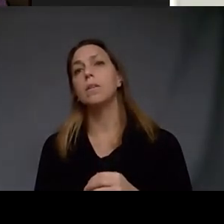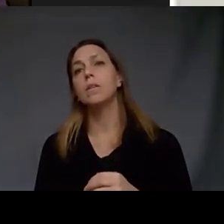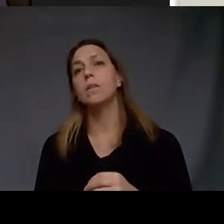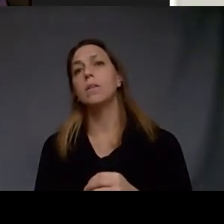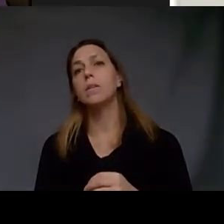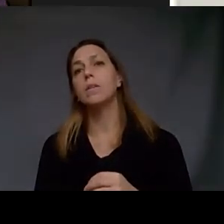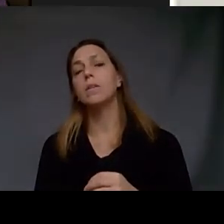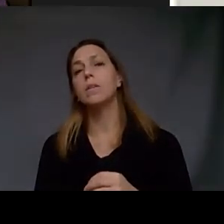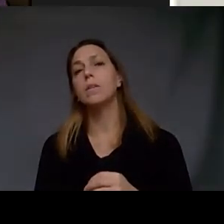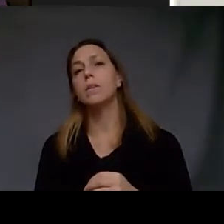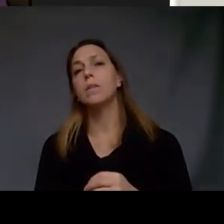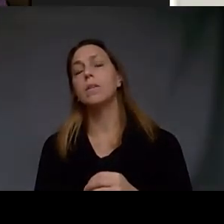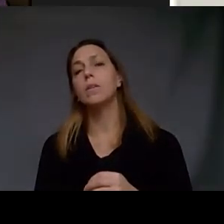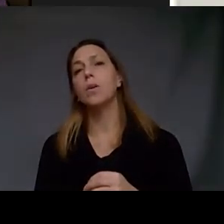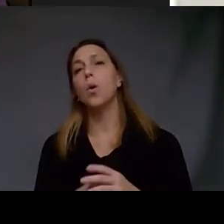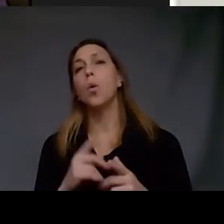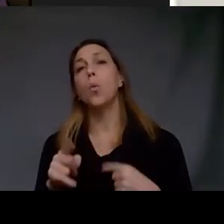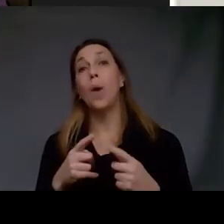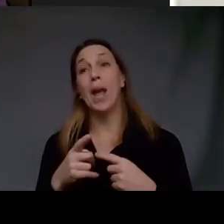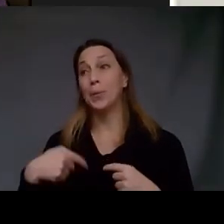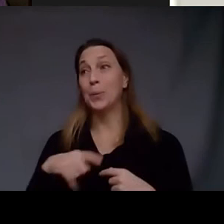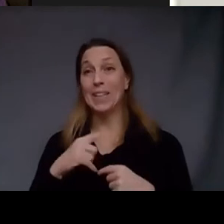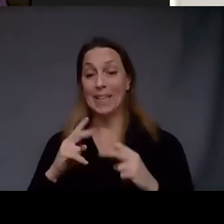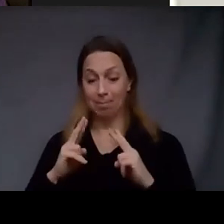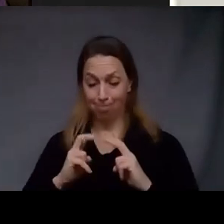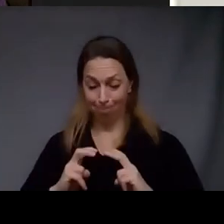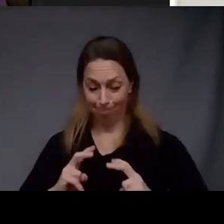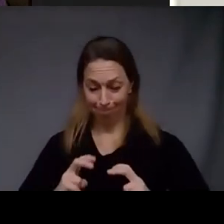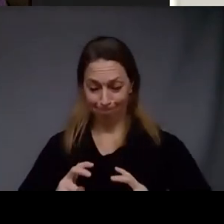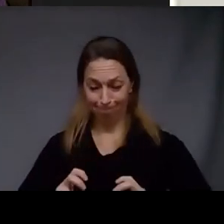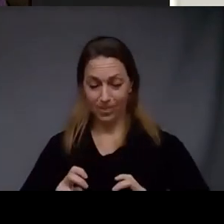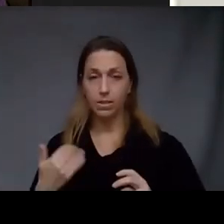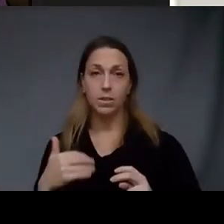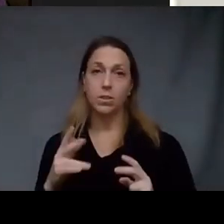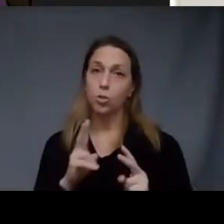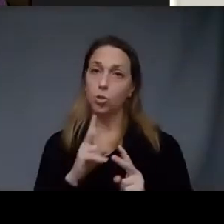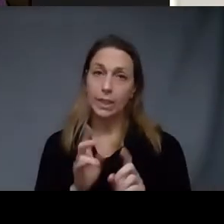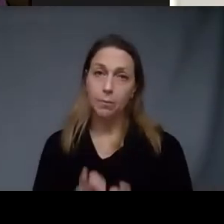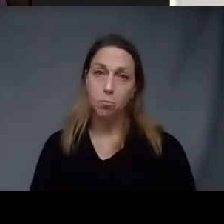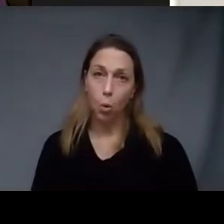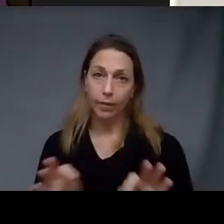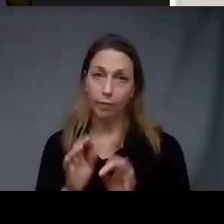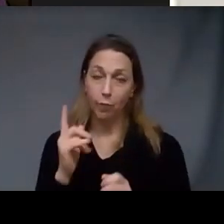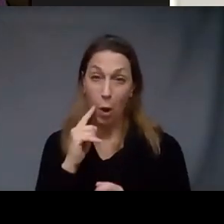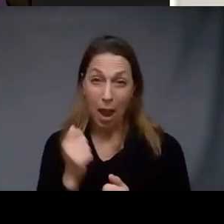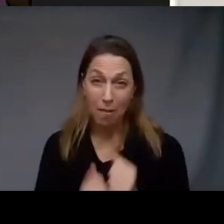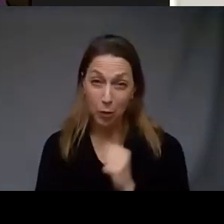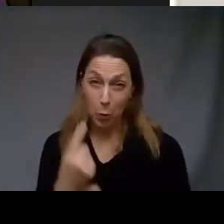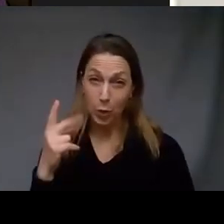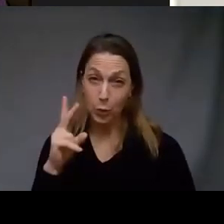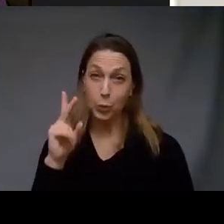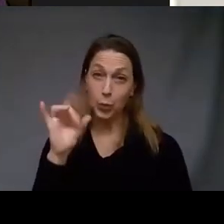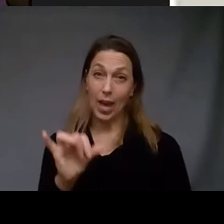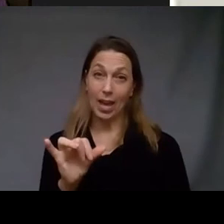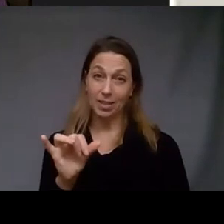looking inward is a very important practice for everyone in